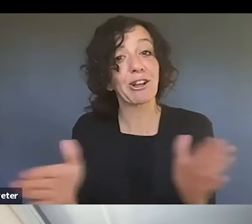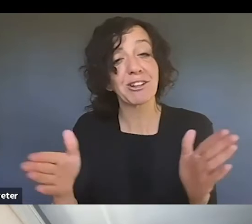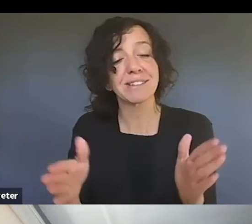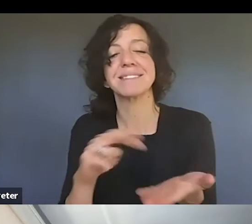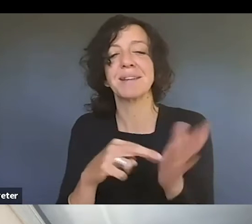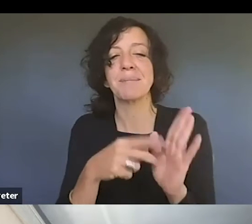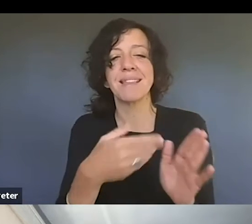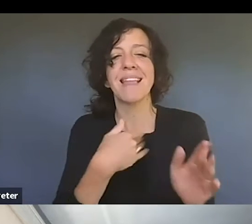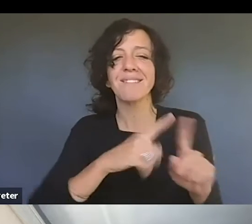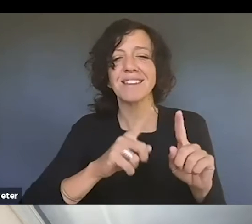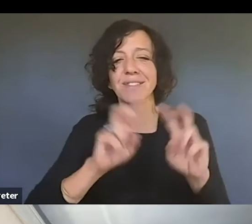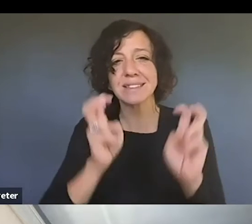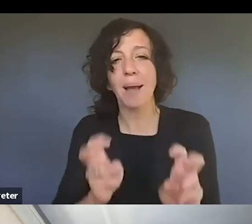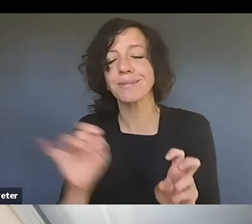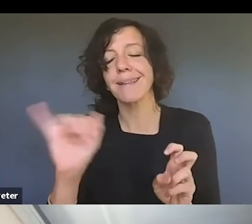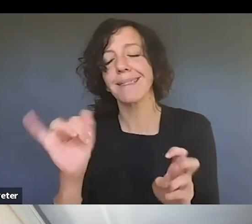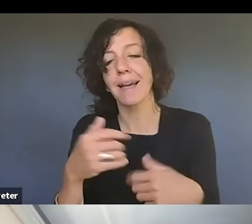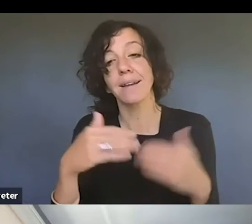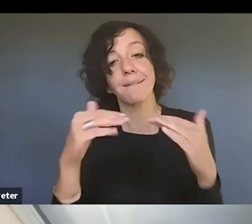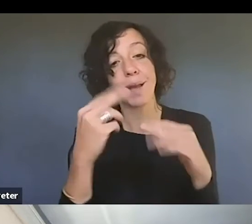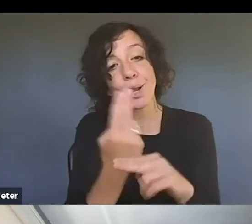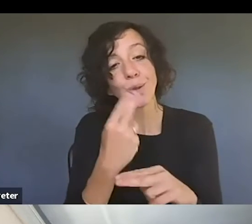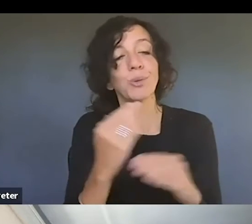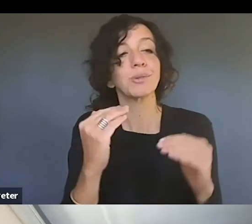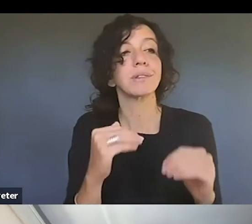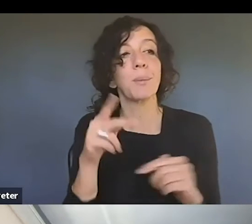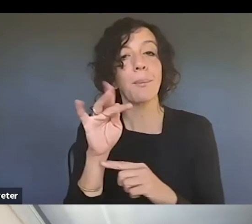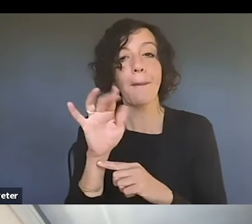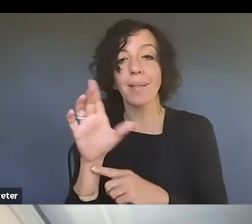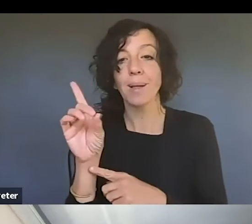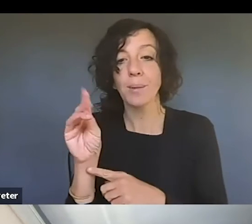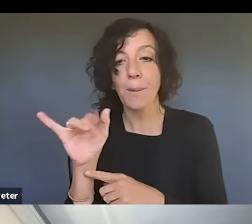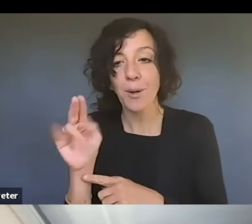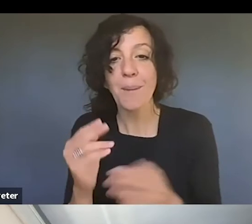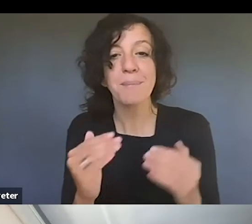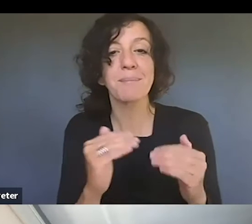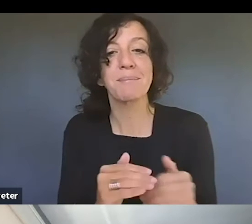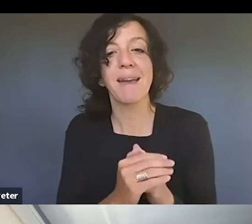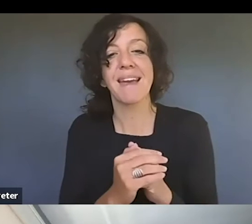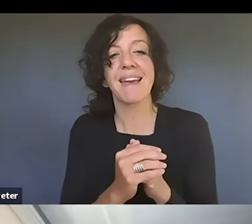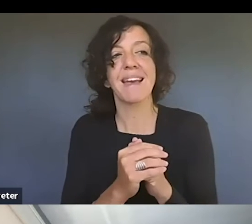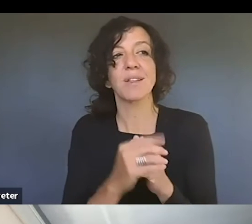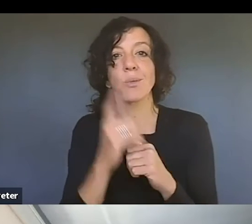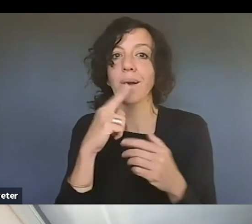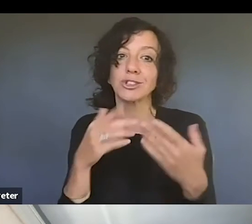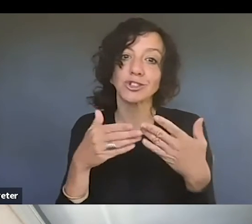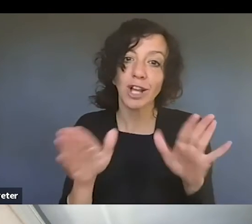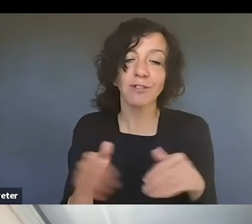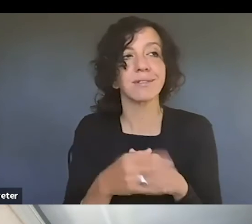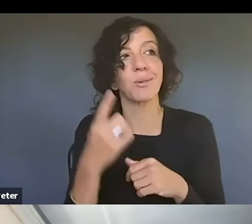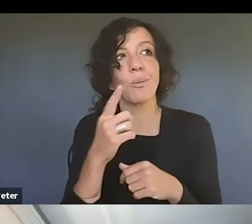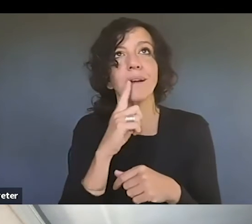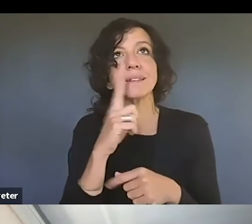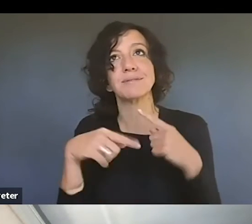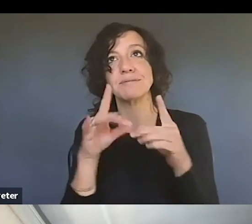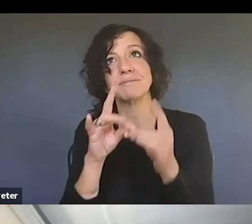subjects. We have one on fair use. We have one on public domain. We have one on general. What is copyright? Um, we have one coming out